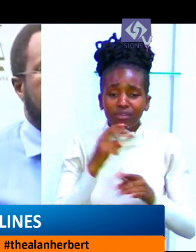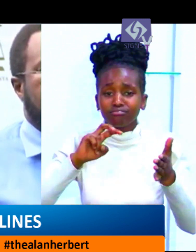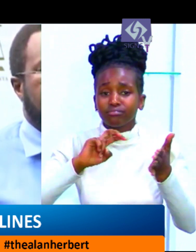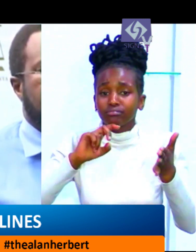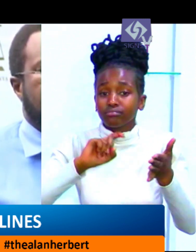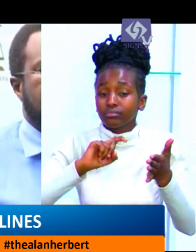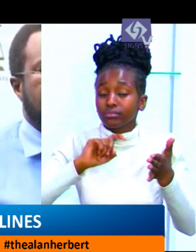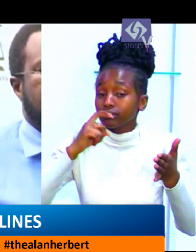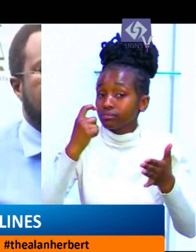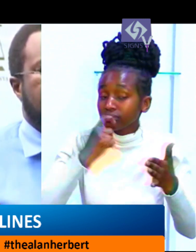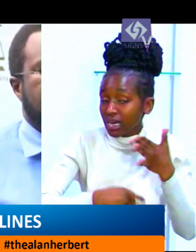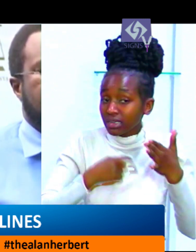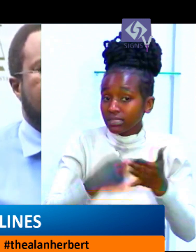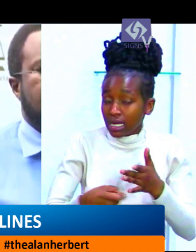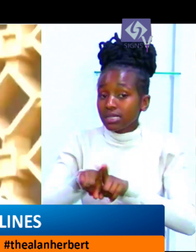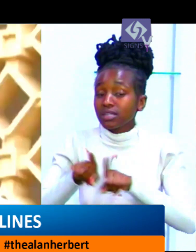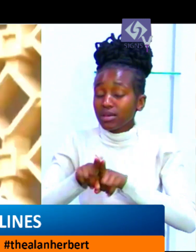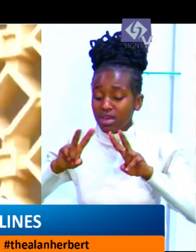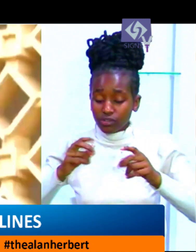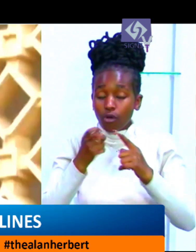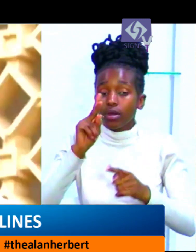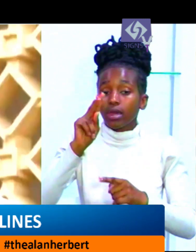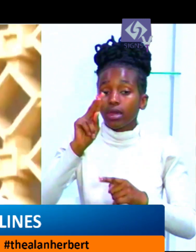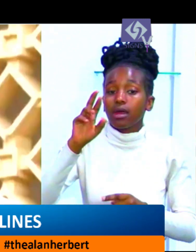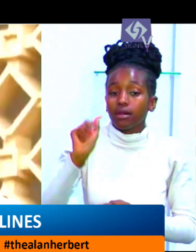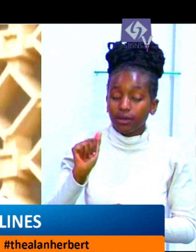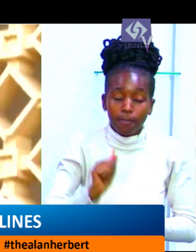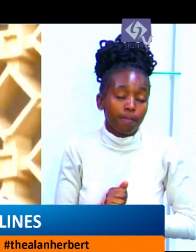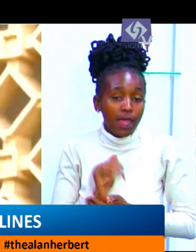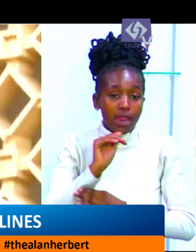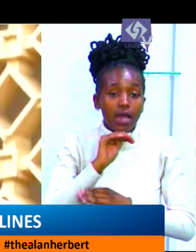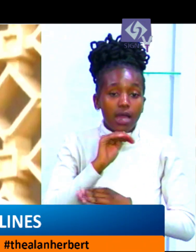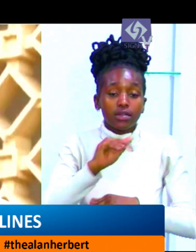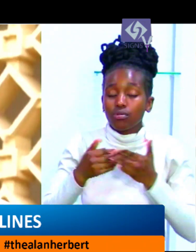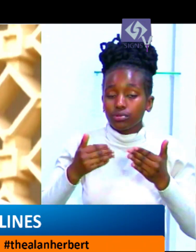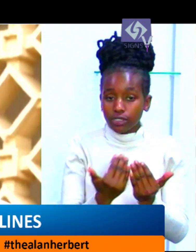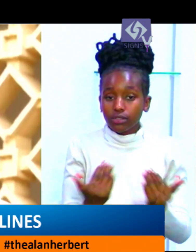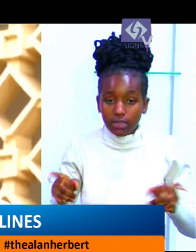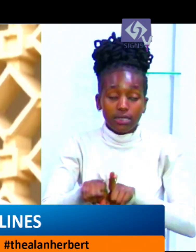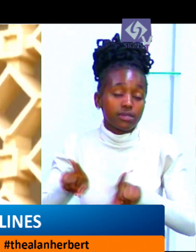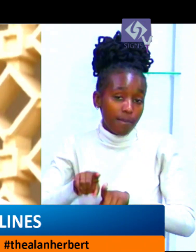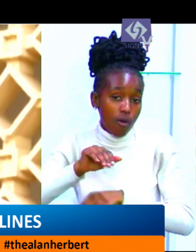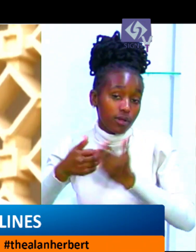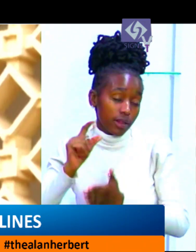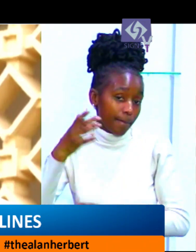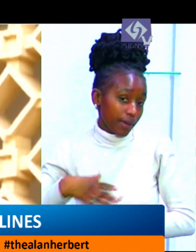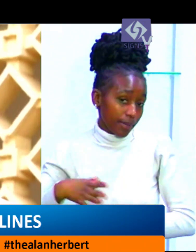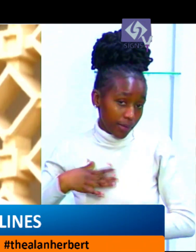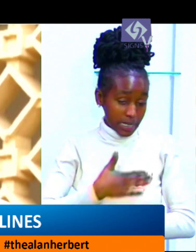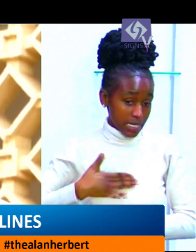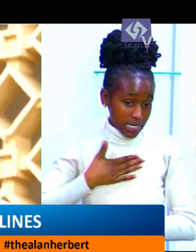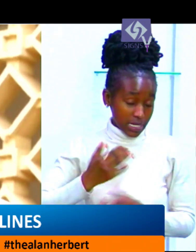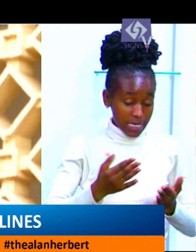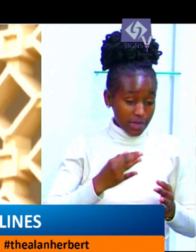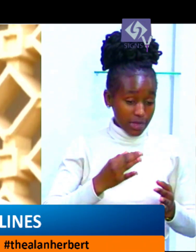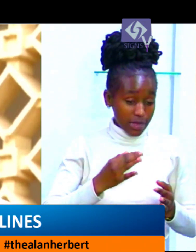tax audit and investigations by the Kenya Revenue Authority. I want to ask the President